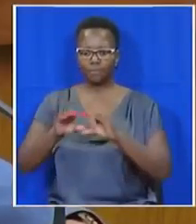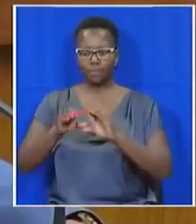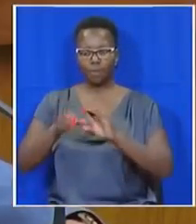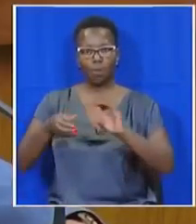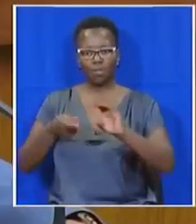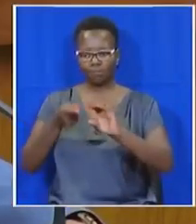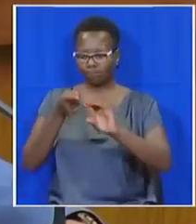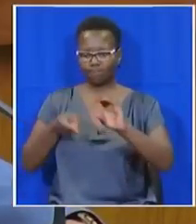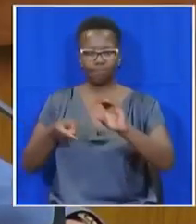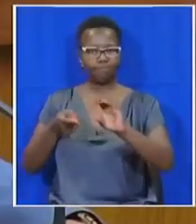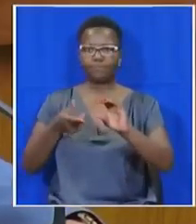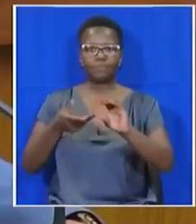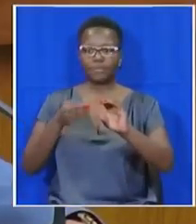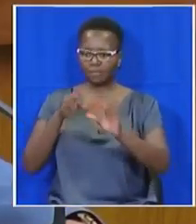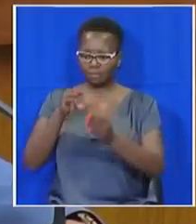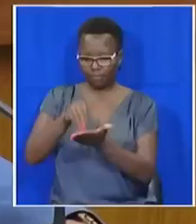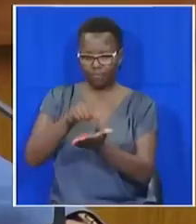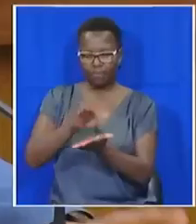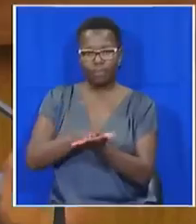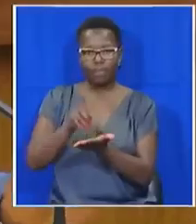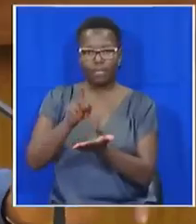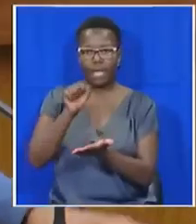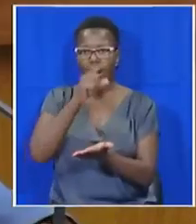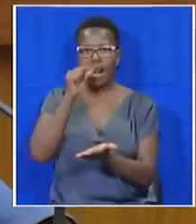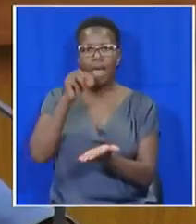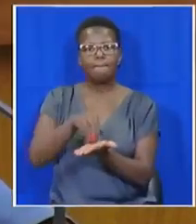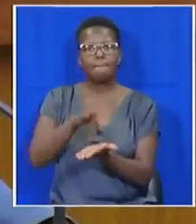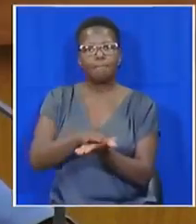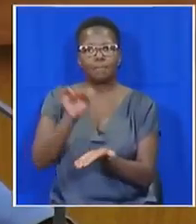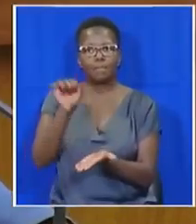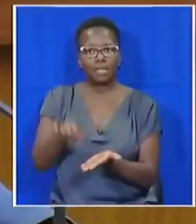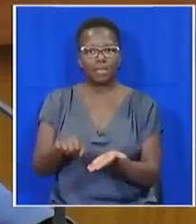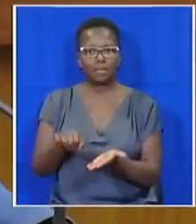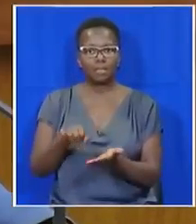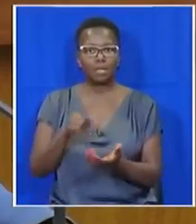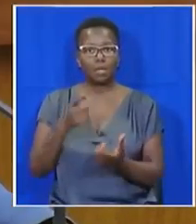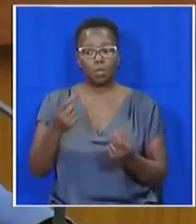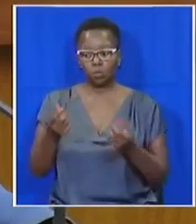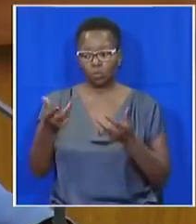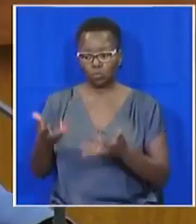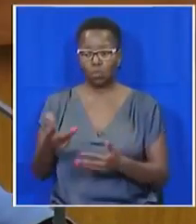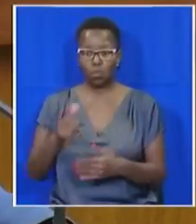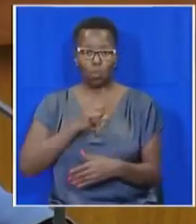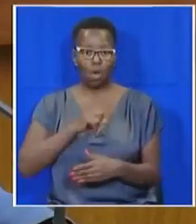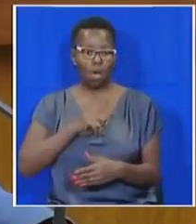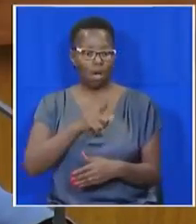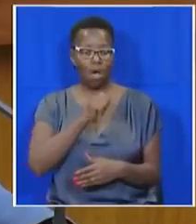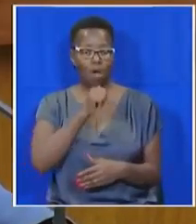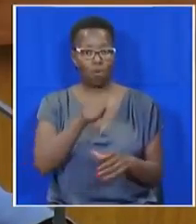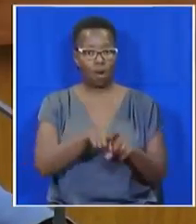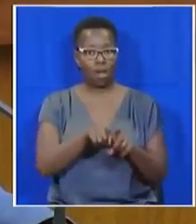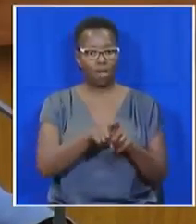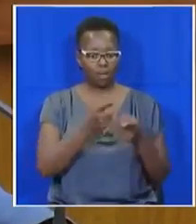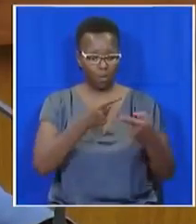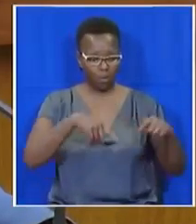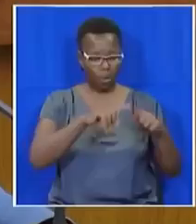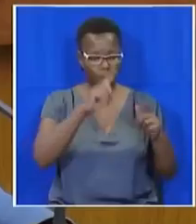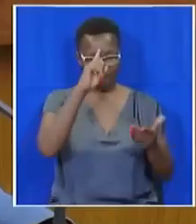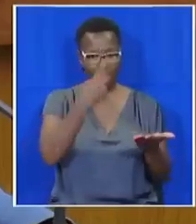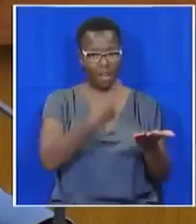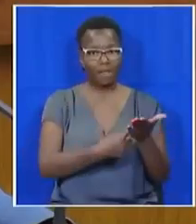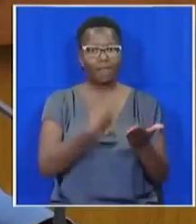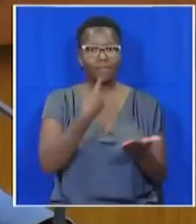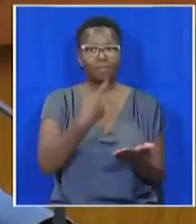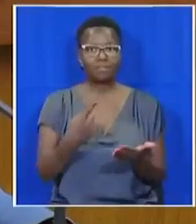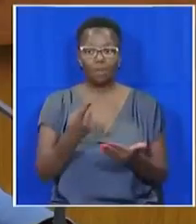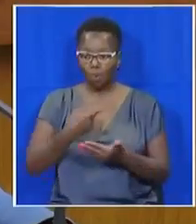in order to be shortlisted. But they did this not because they believe, as we believe, that those on a board